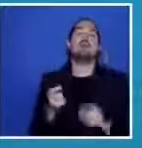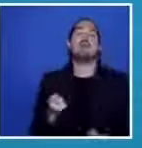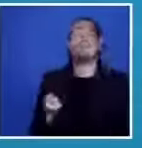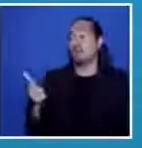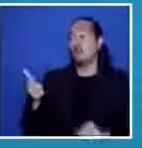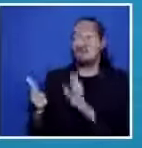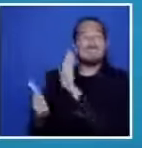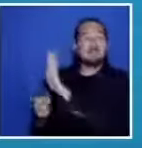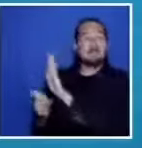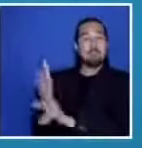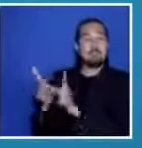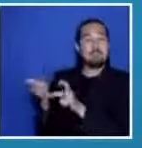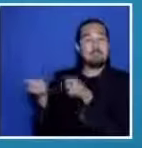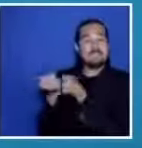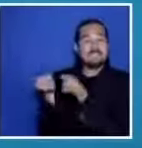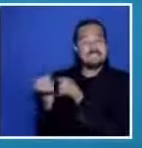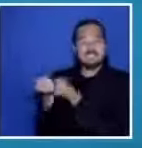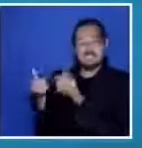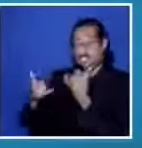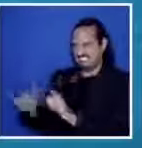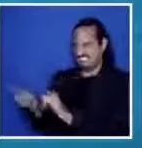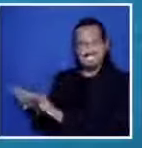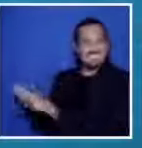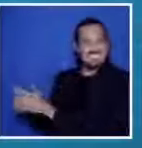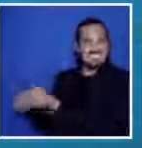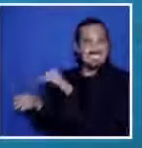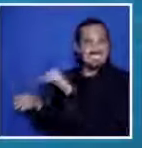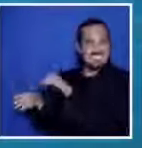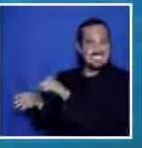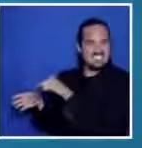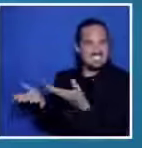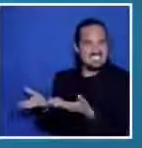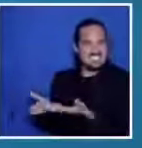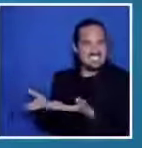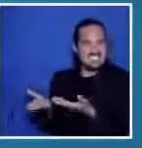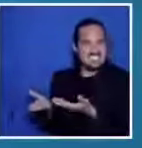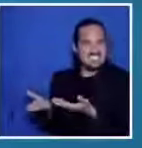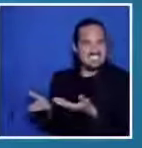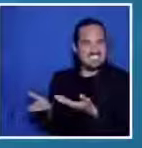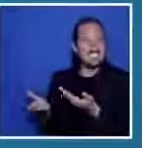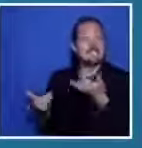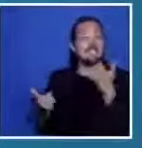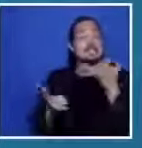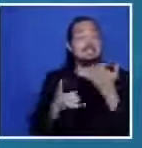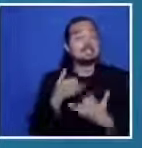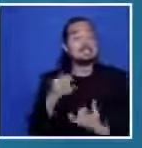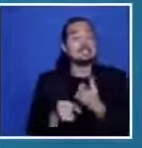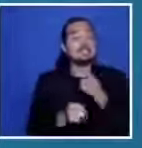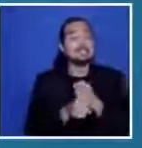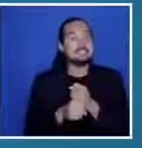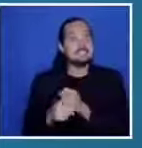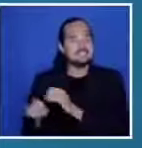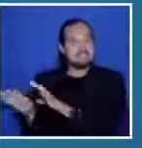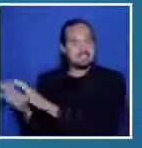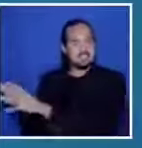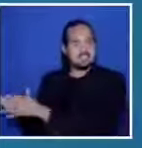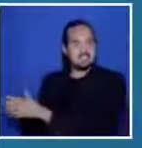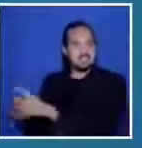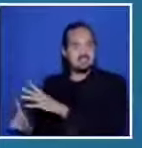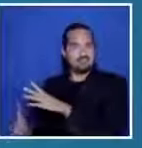This year this year the leading Republican running for governor is a